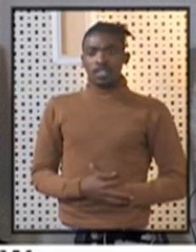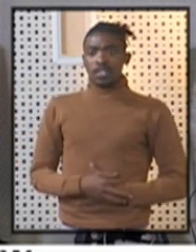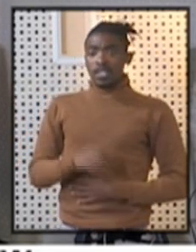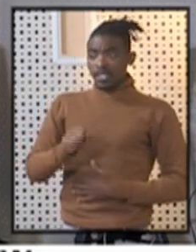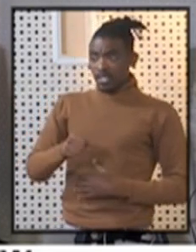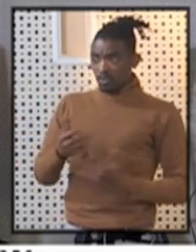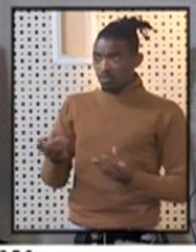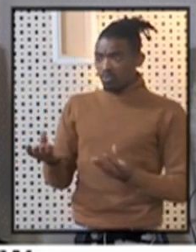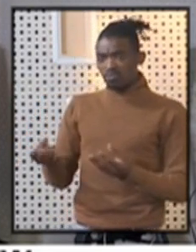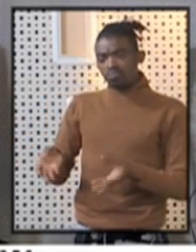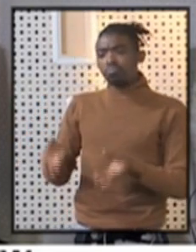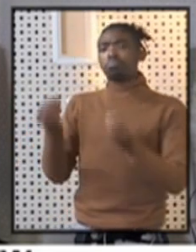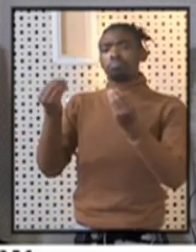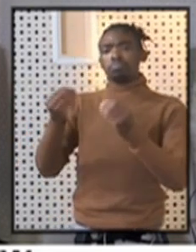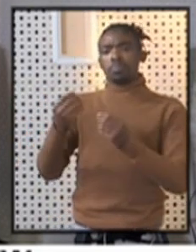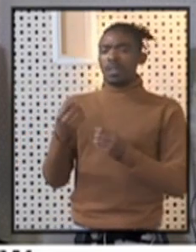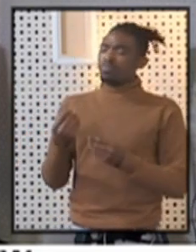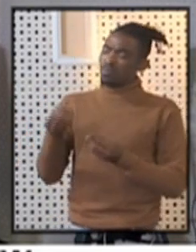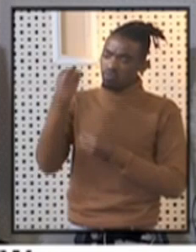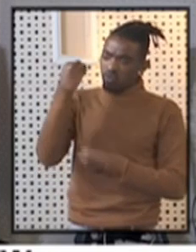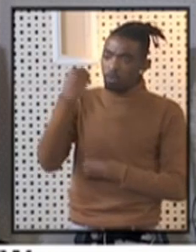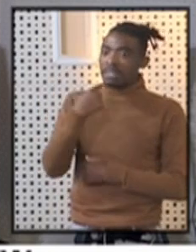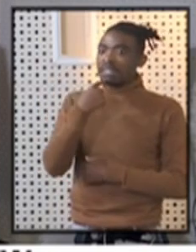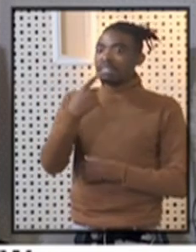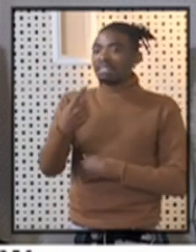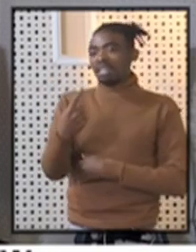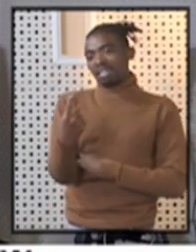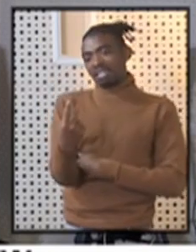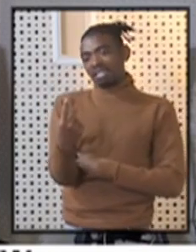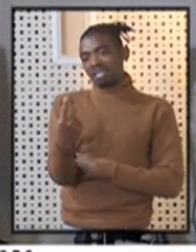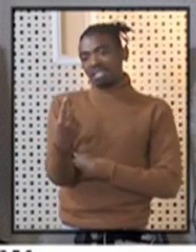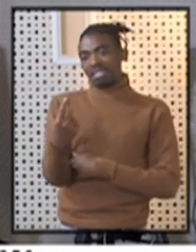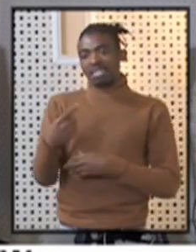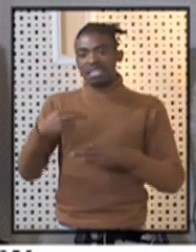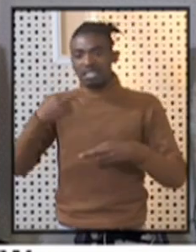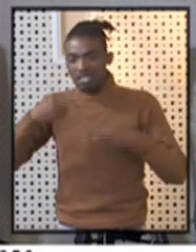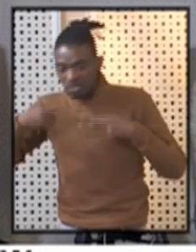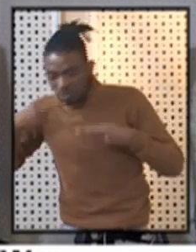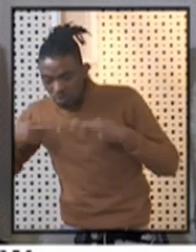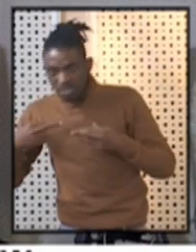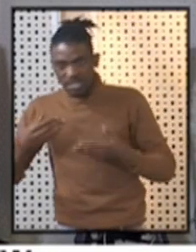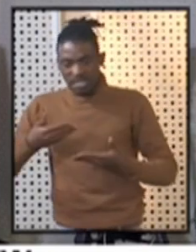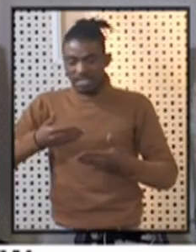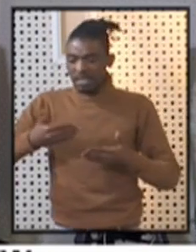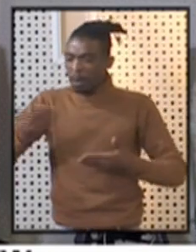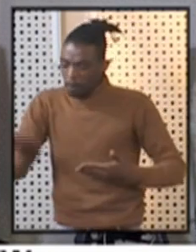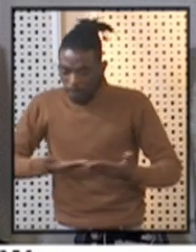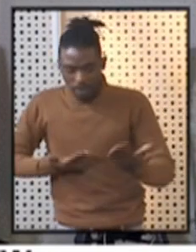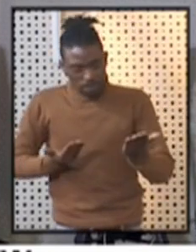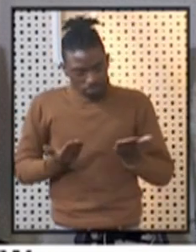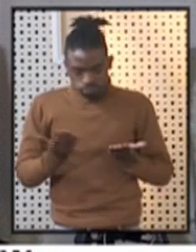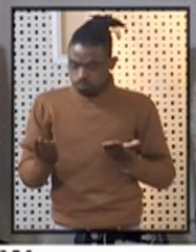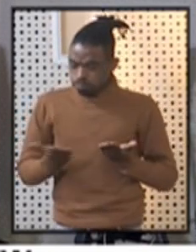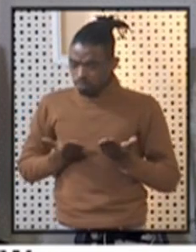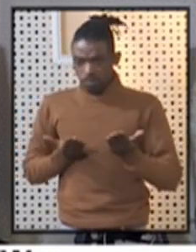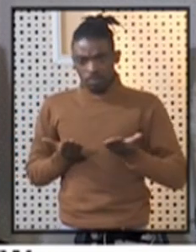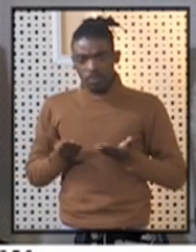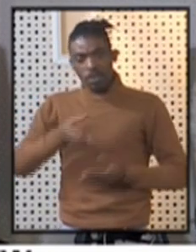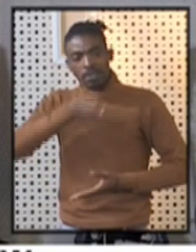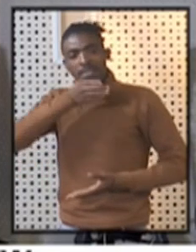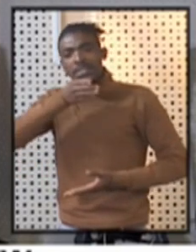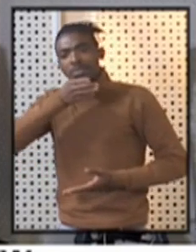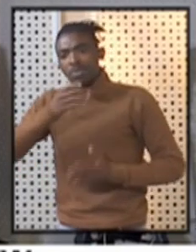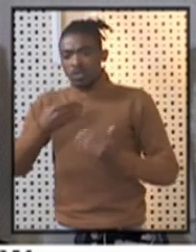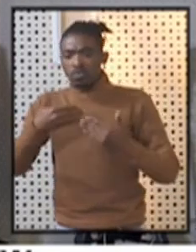the Restaurant Association that a proposal was given to government regarding permits for the consumption of alcohol in